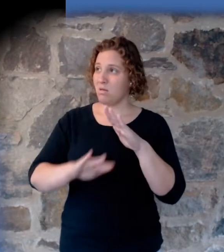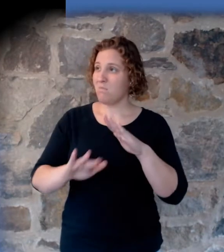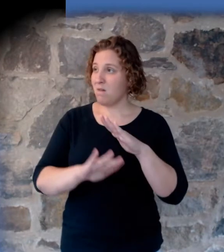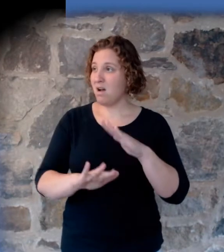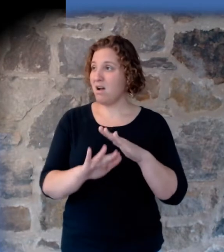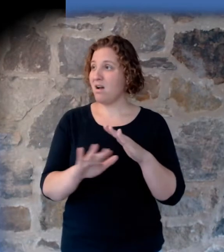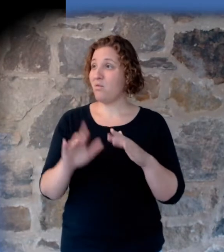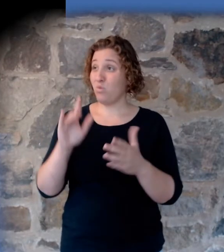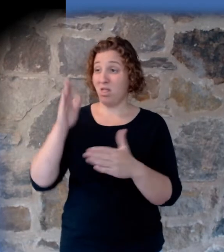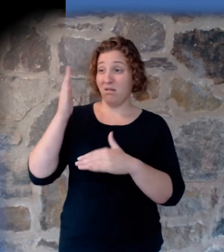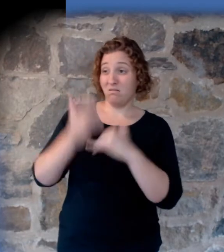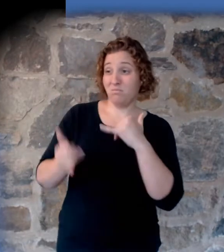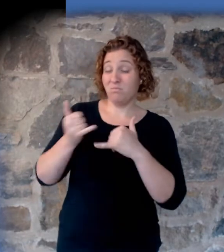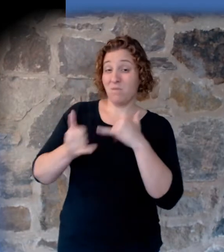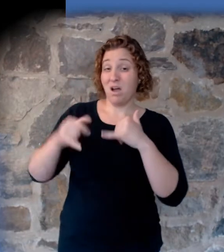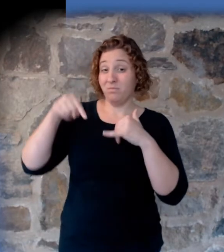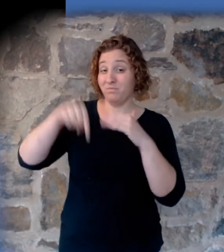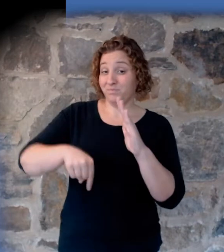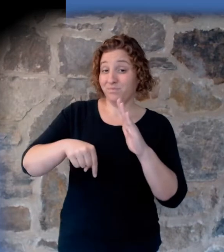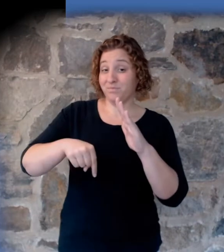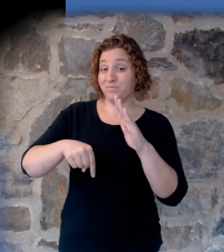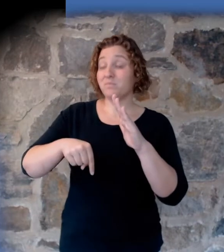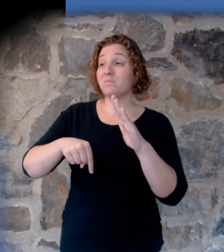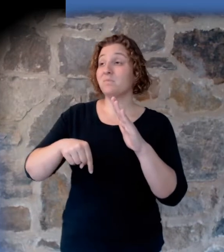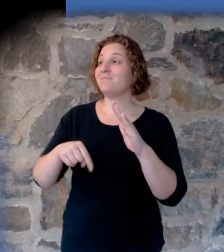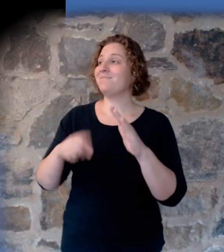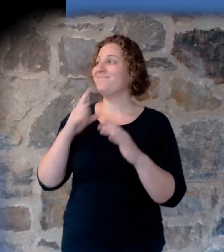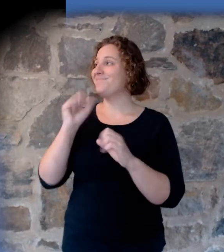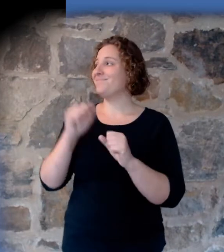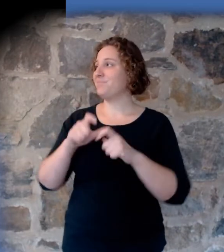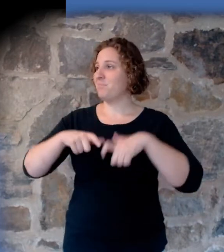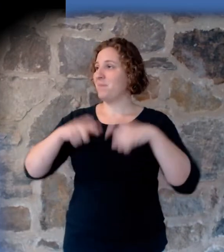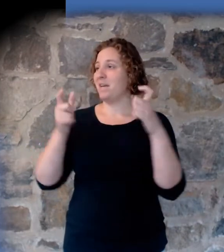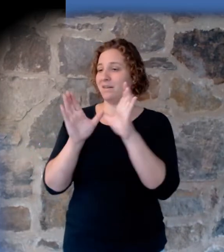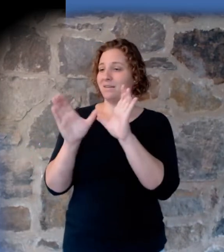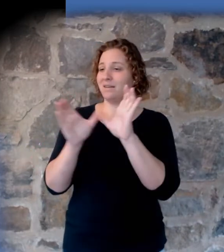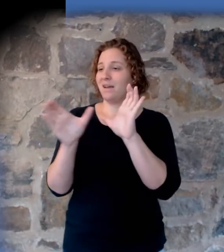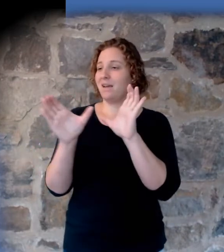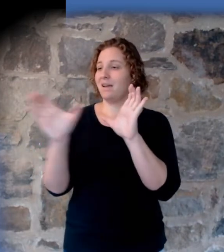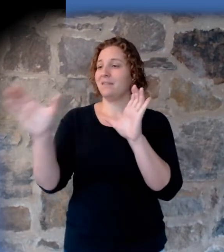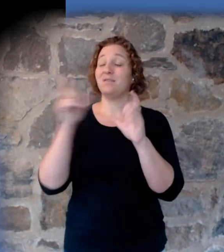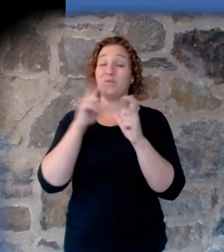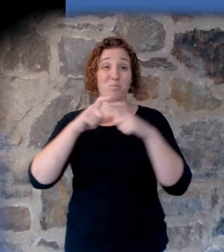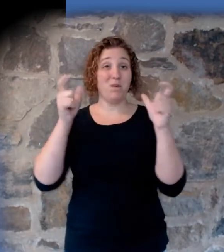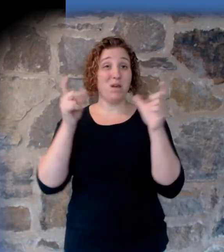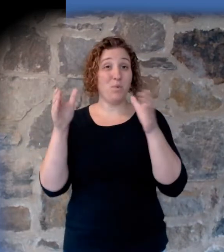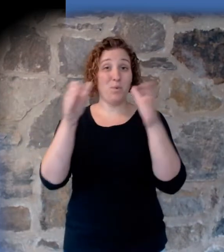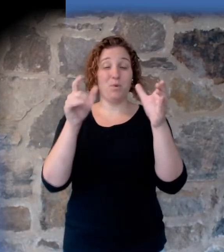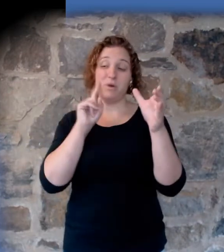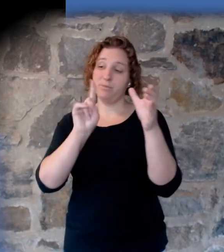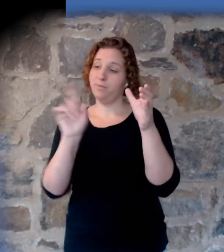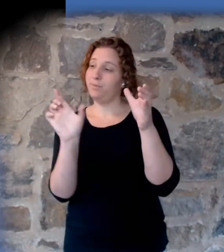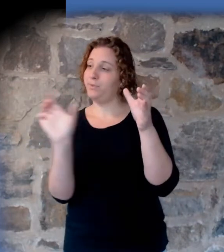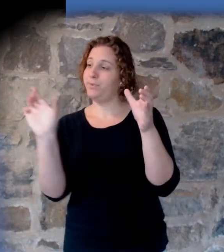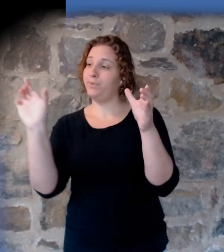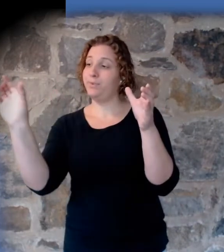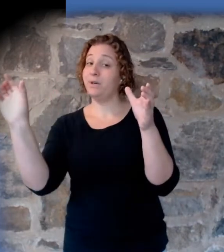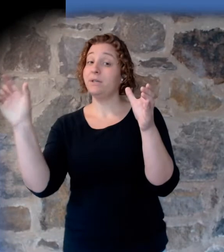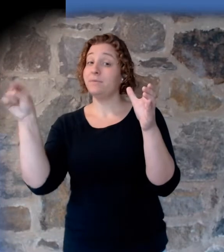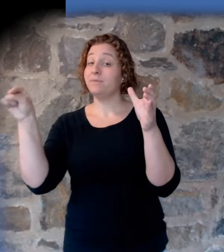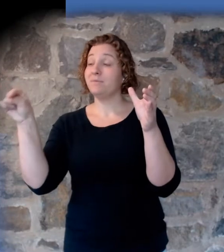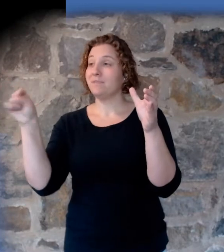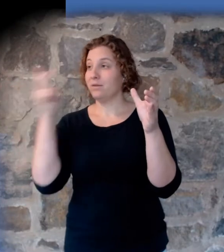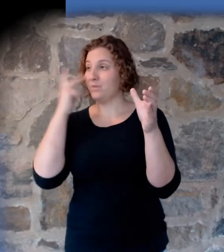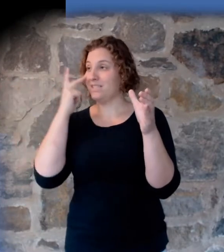bottom, aren't we? So we're in this big side canyon to the main Grand Canyon, and we're looking at the granite basement rock,